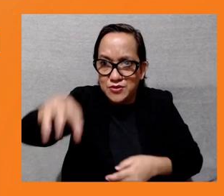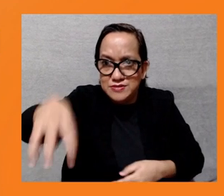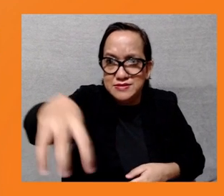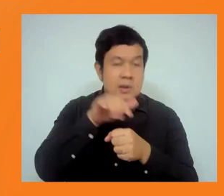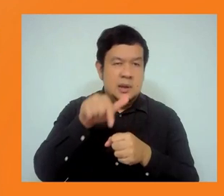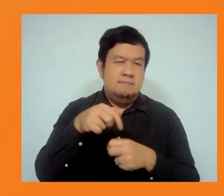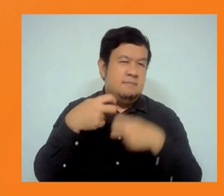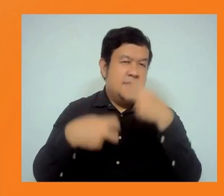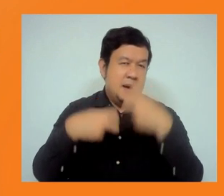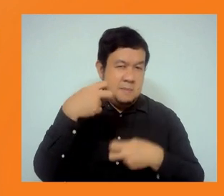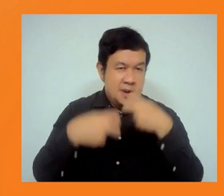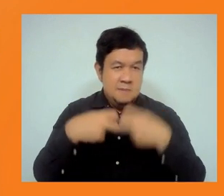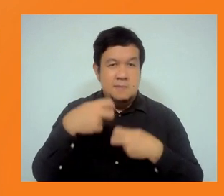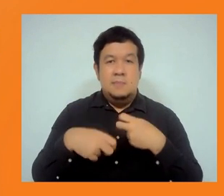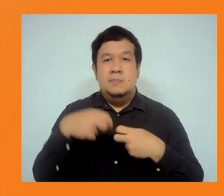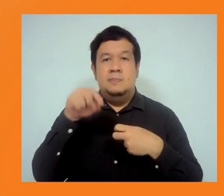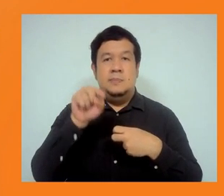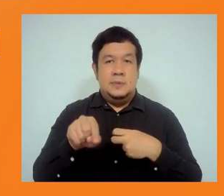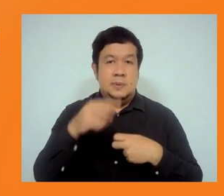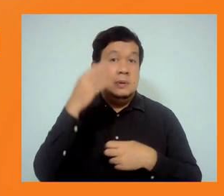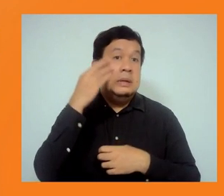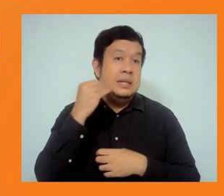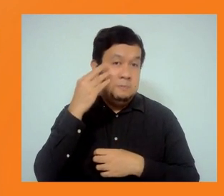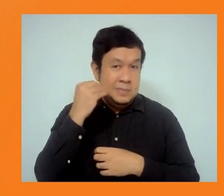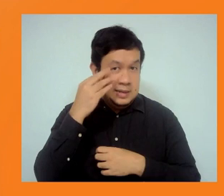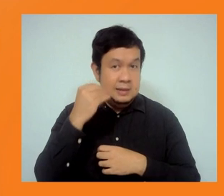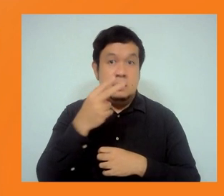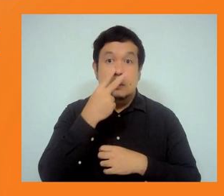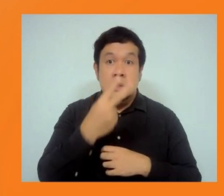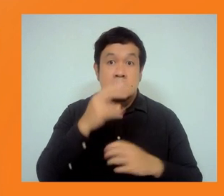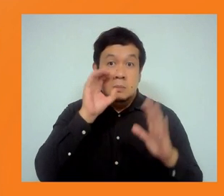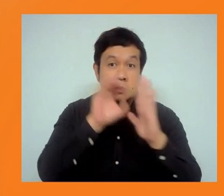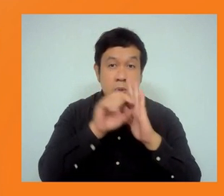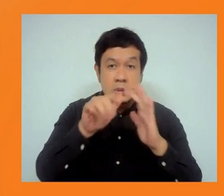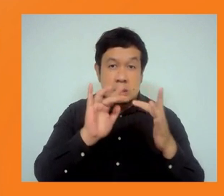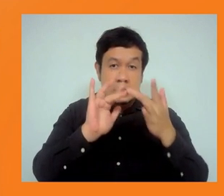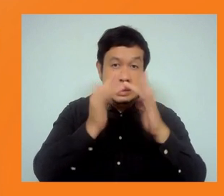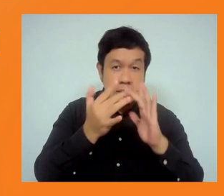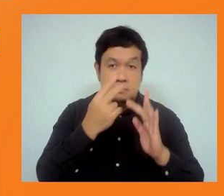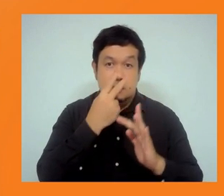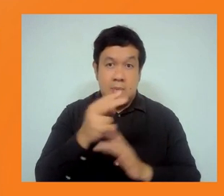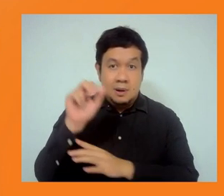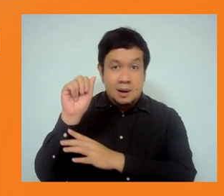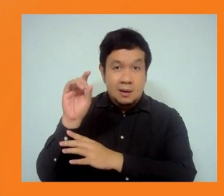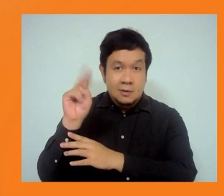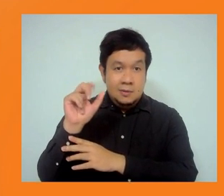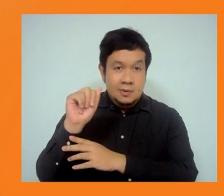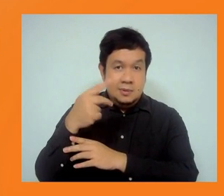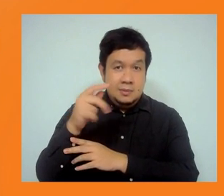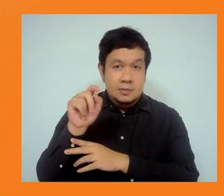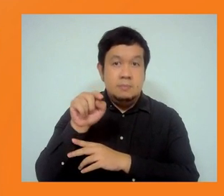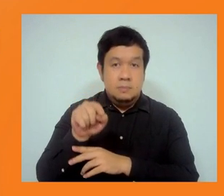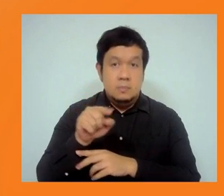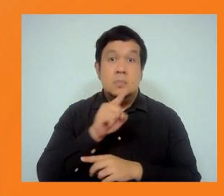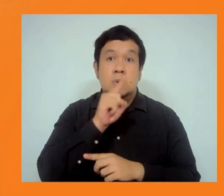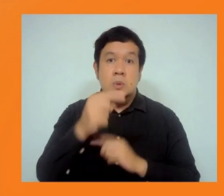seen these pictures on the net where Bangalore, which is supposed to be the IT capital of India,